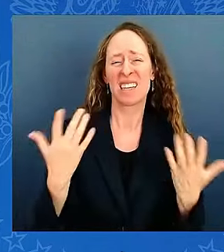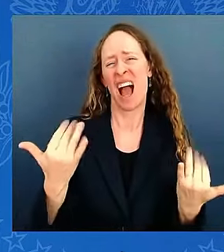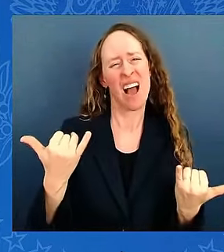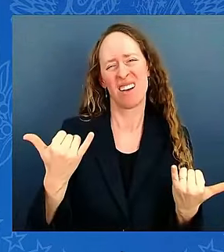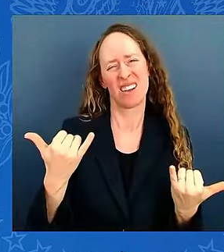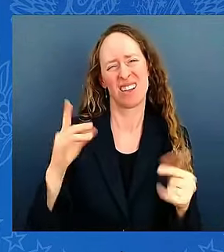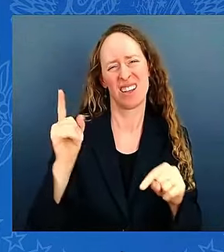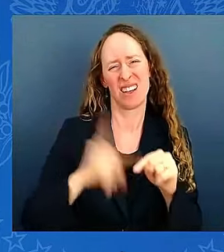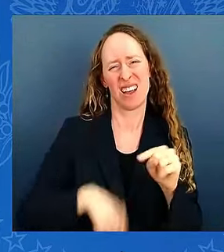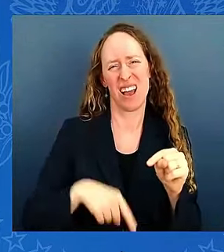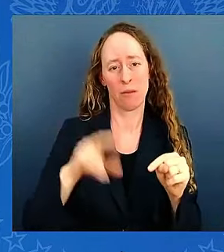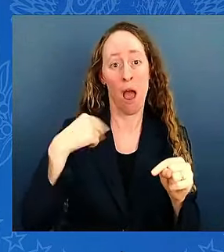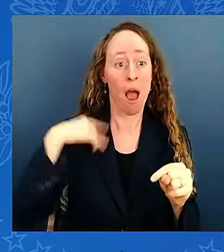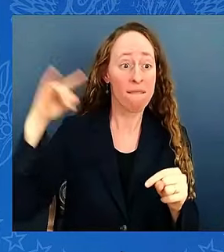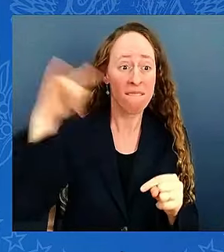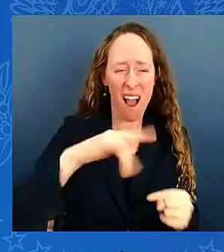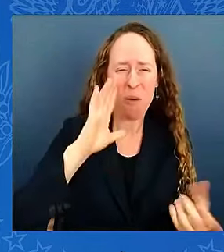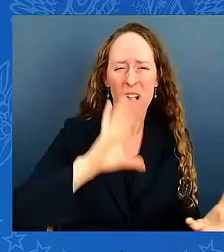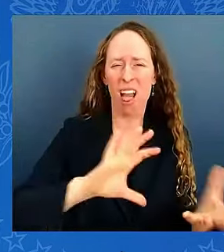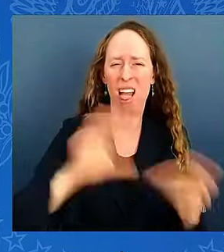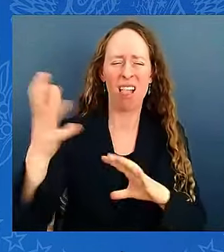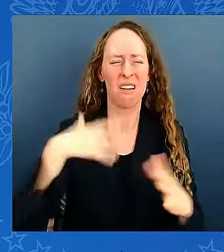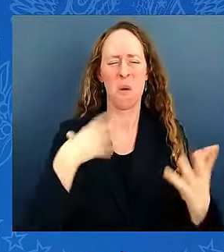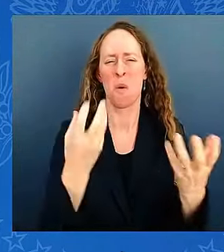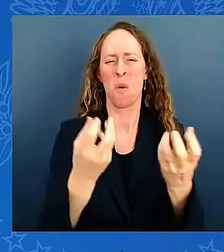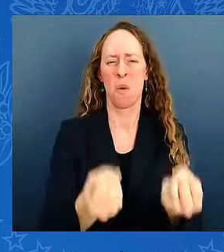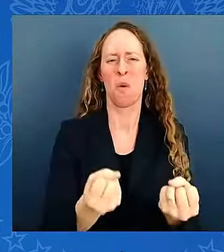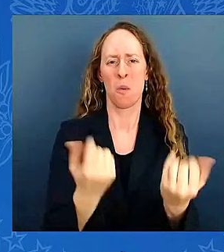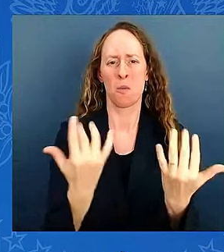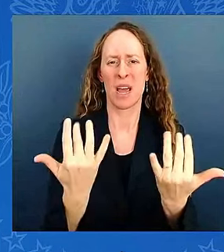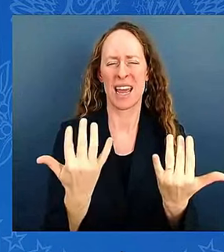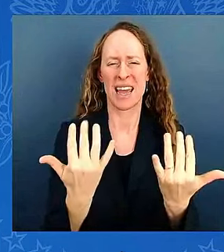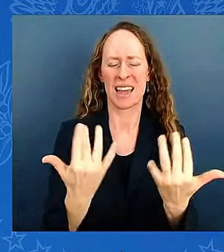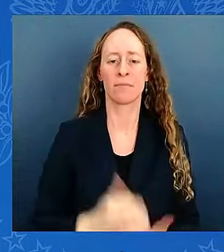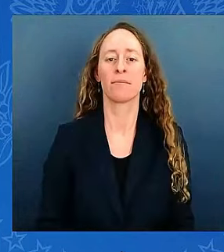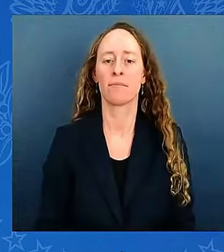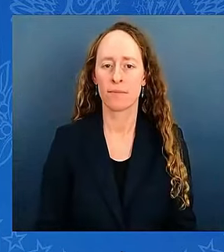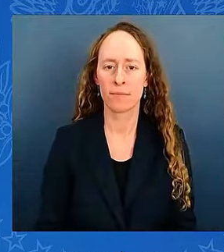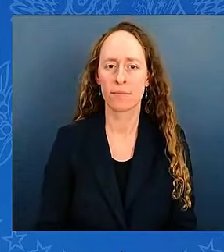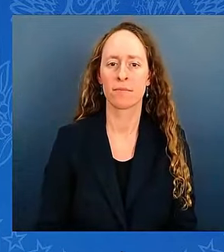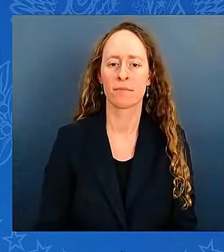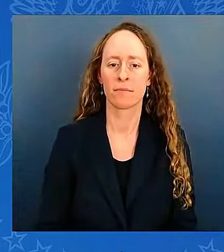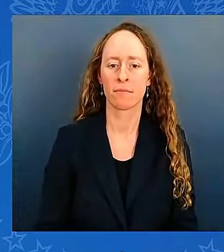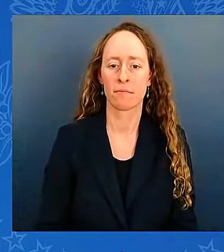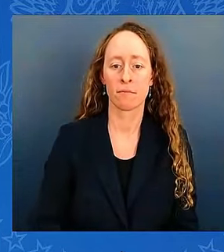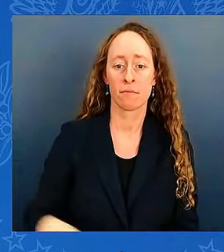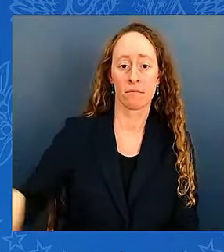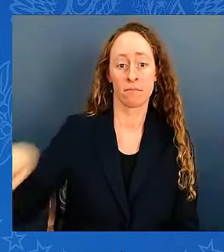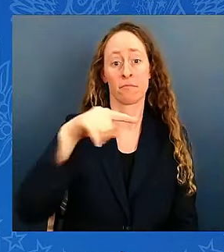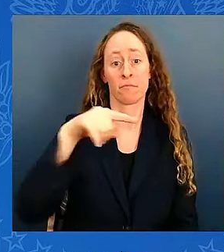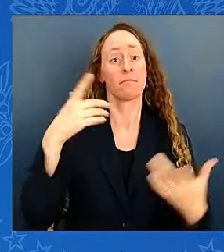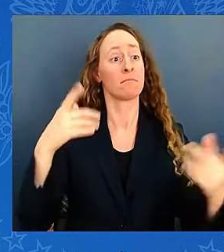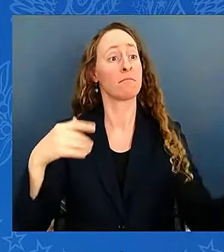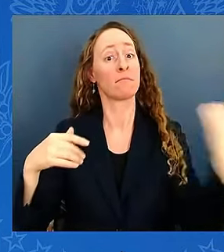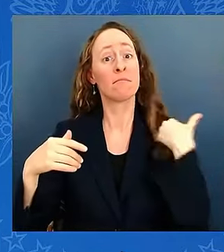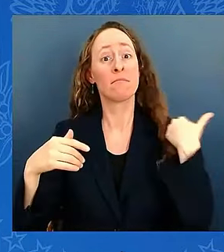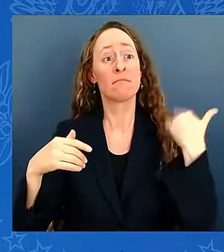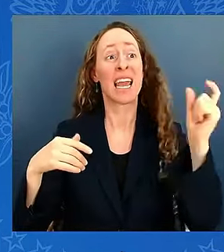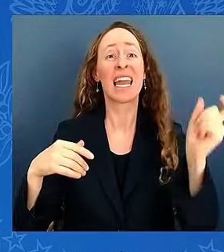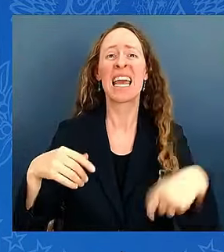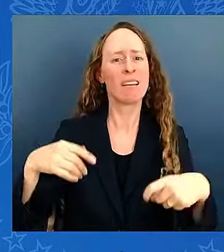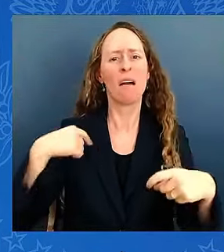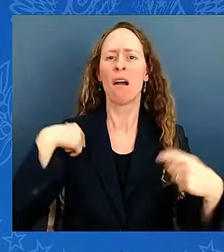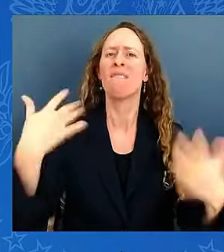that at the risk of diverting or delaying any, any of the response assets needed to deal with this crisis. My first